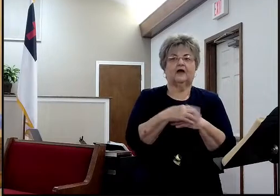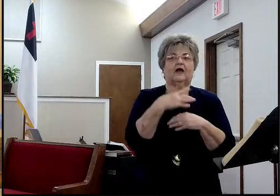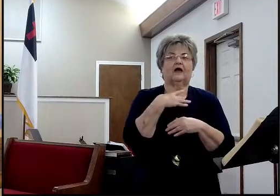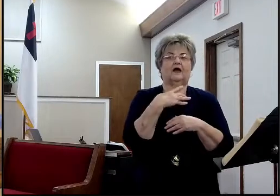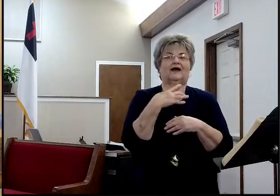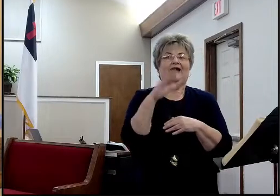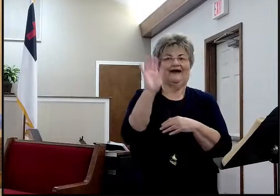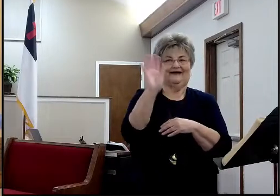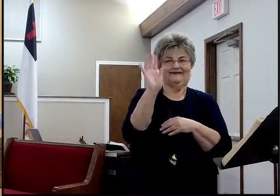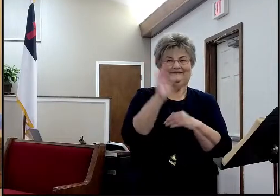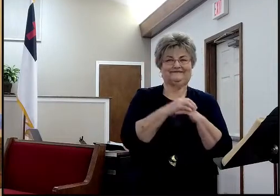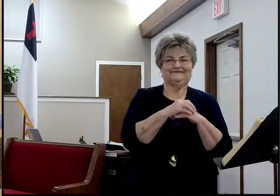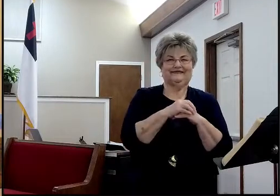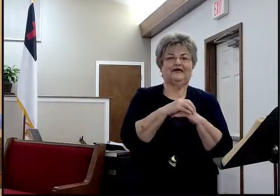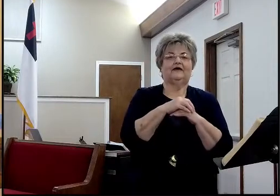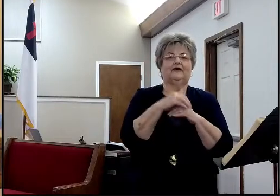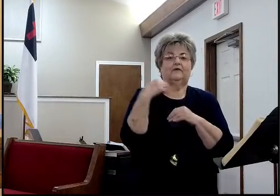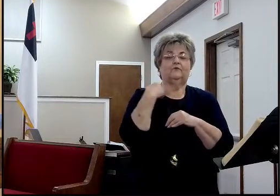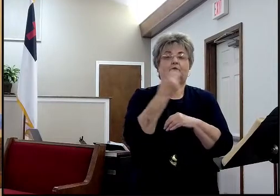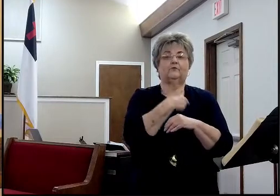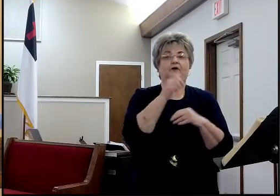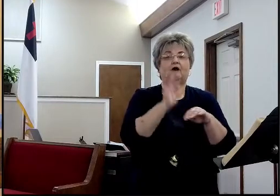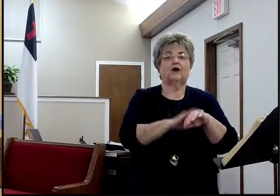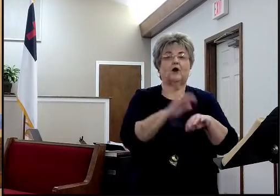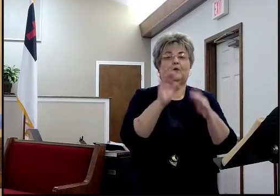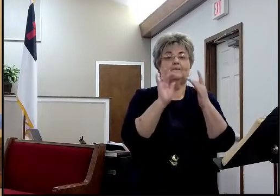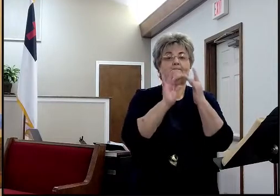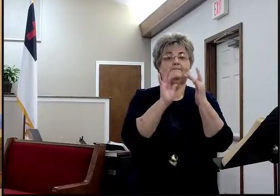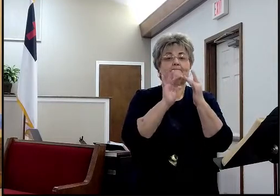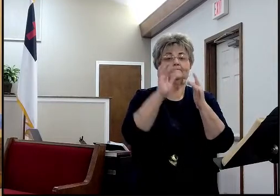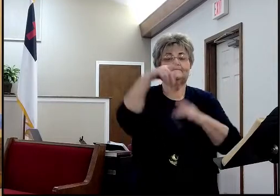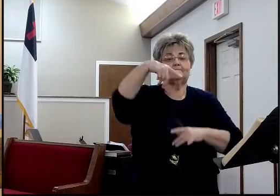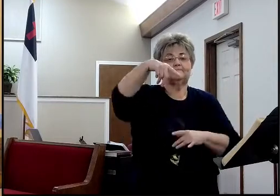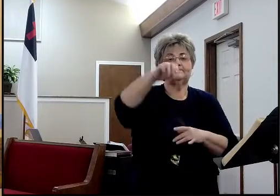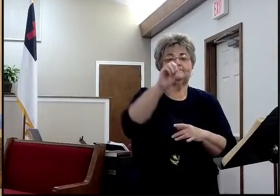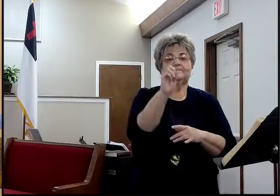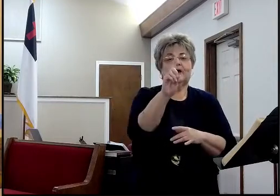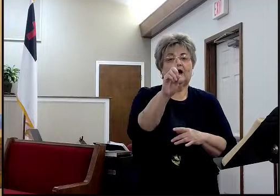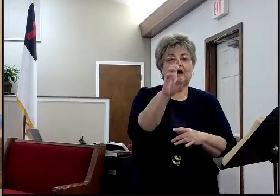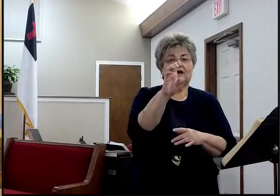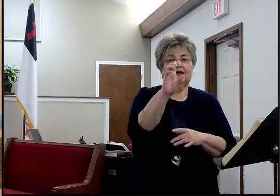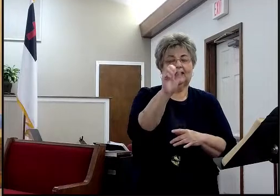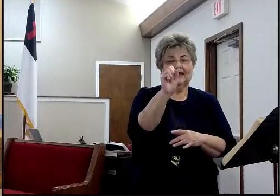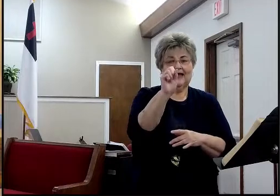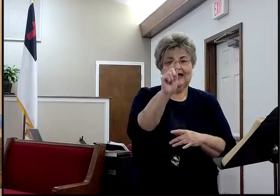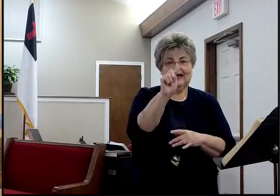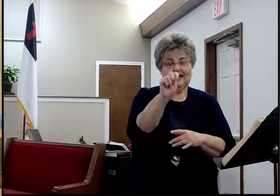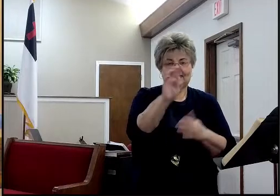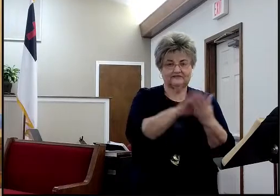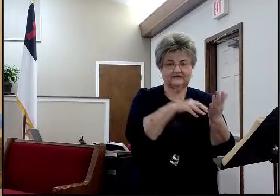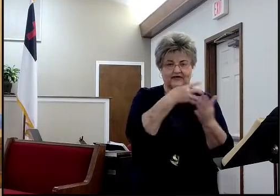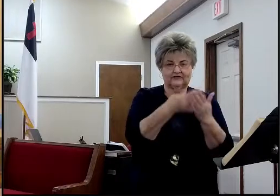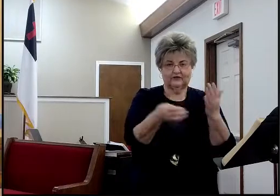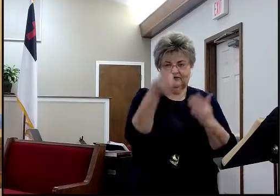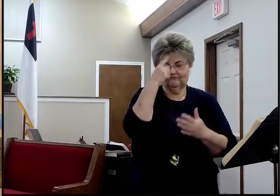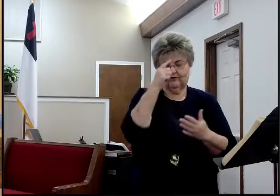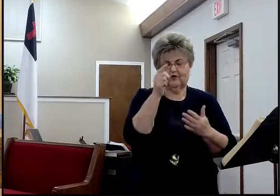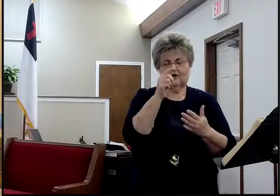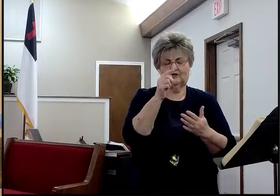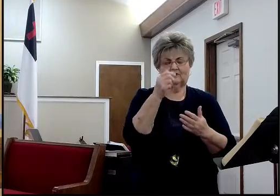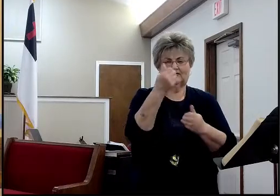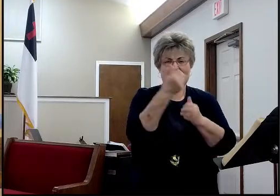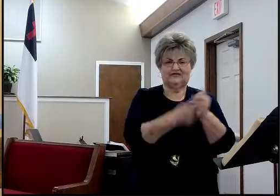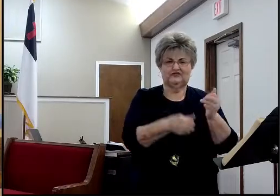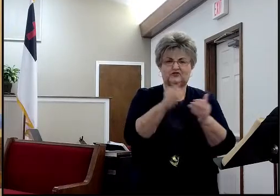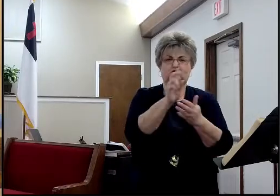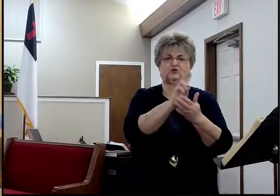to, so we're on a podcast schedule for every other week, right? Everybody familiar with that? So one came out last, this month, last Monday. And one will come out tomorrow.